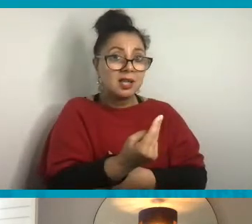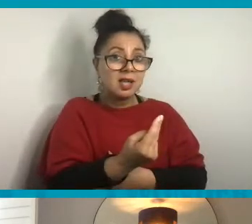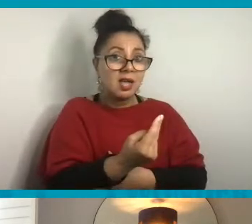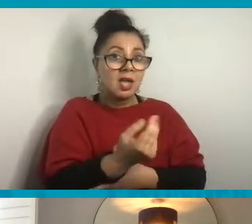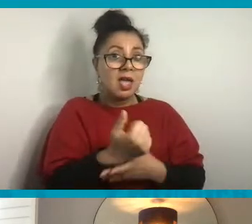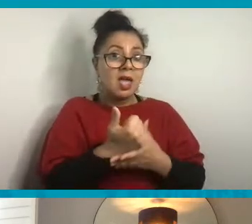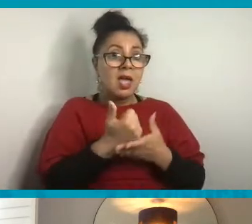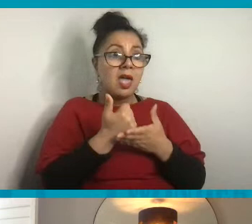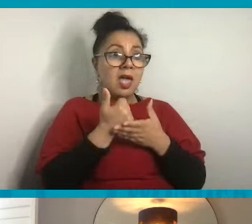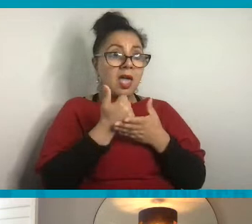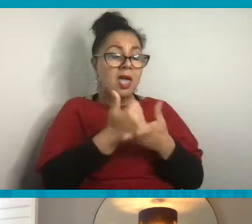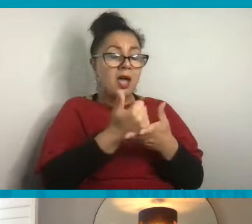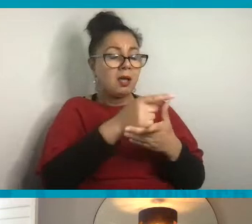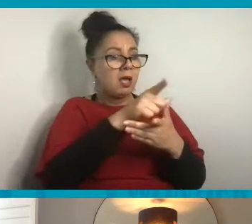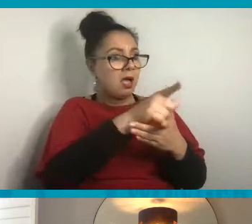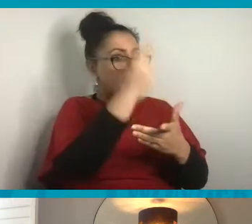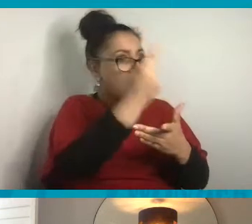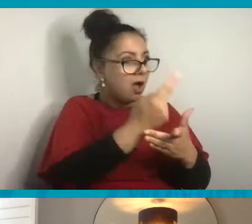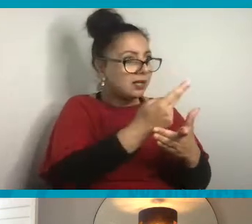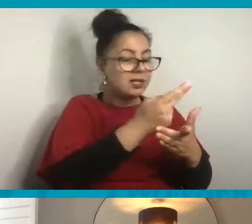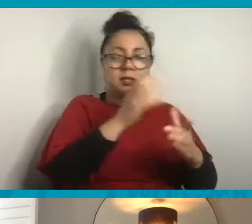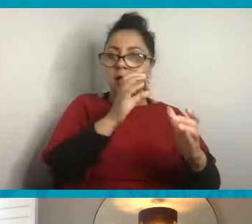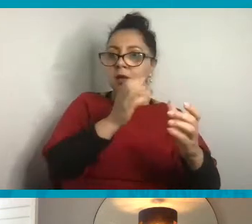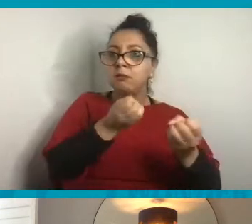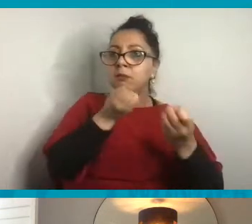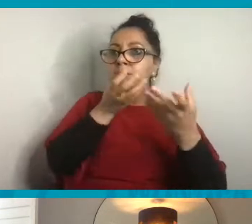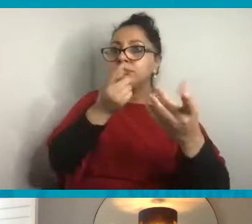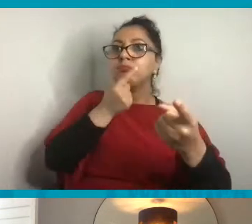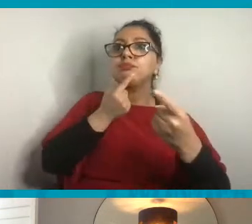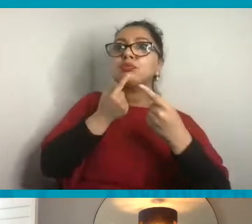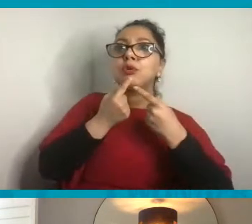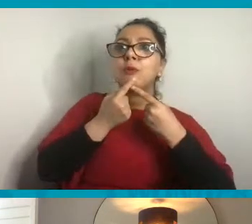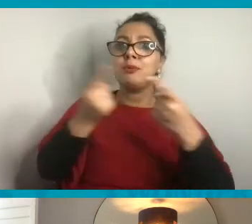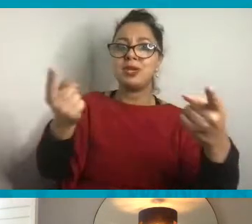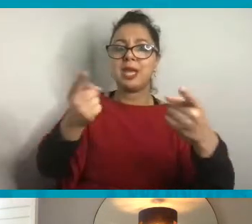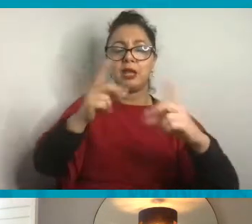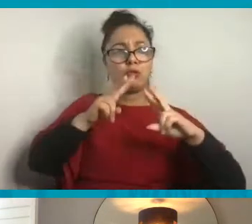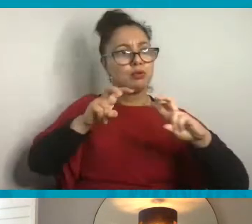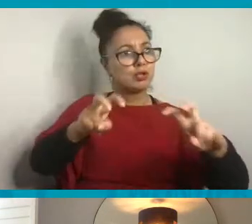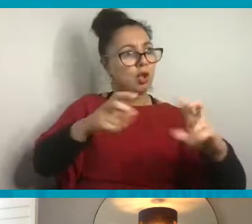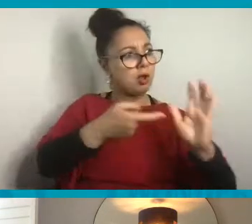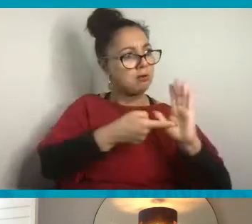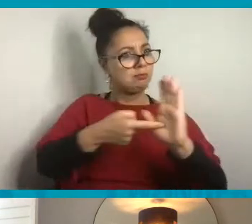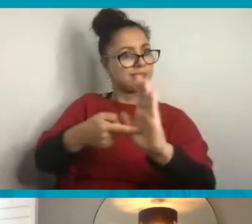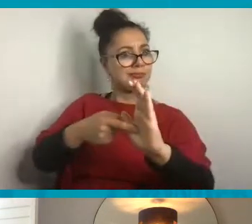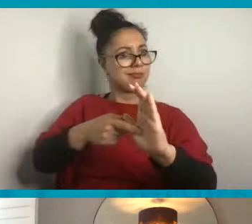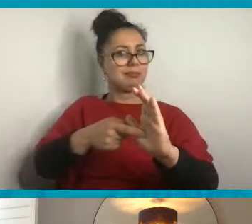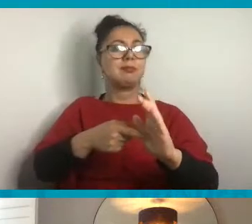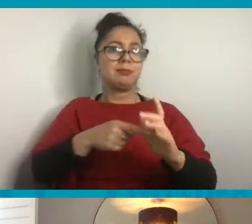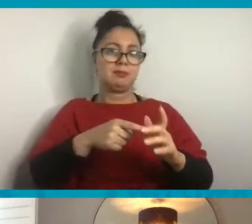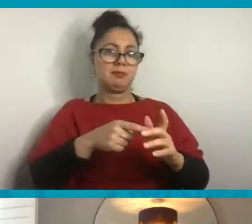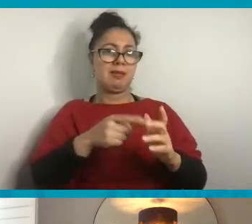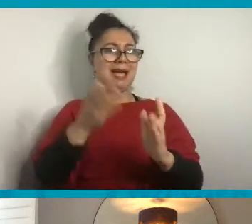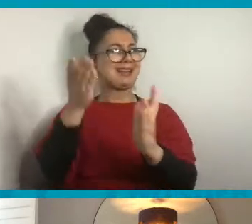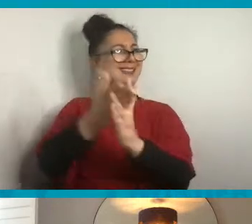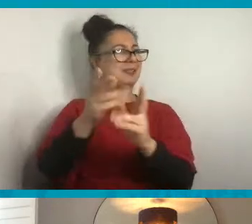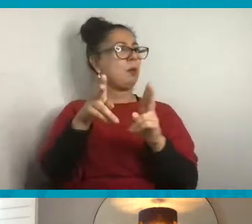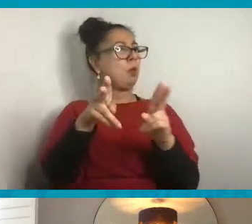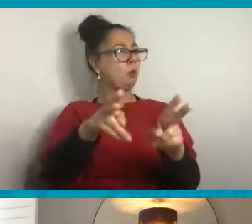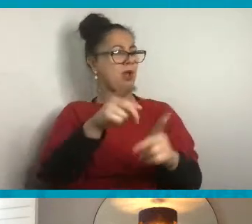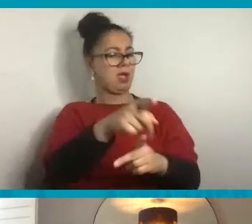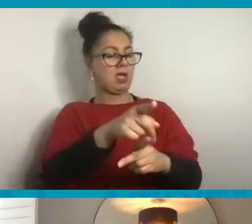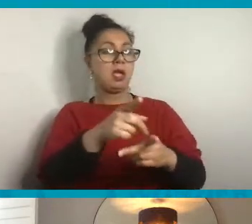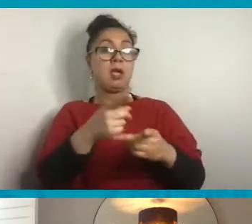communicate their research in a more accessible way. And also, as you were just saying, with your